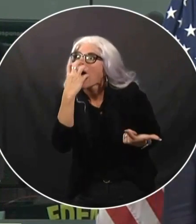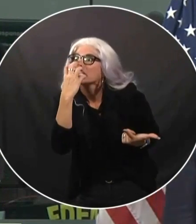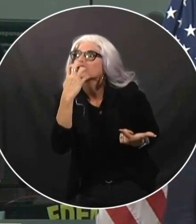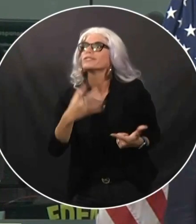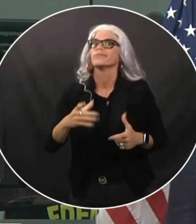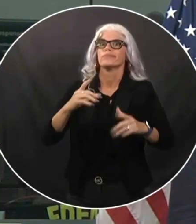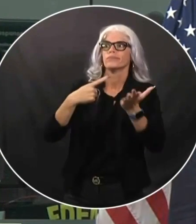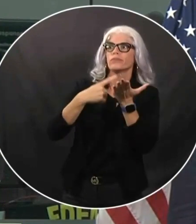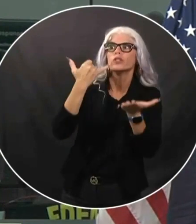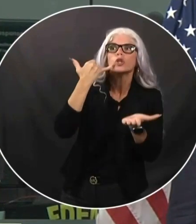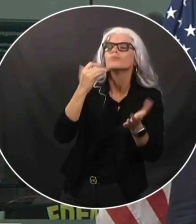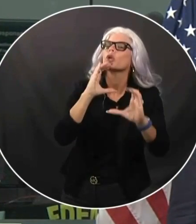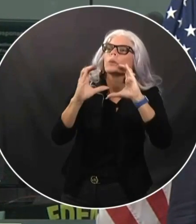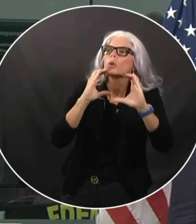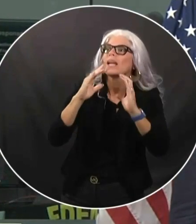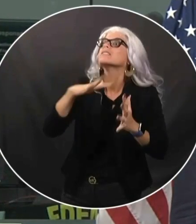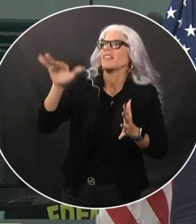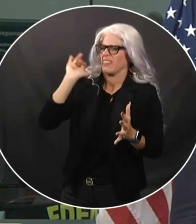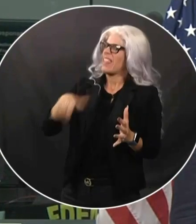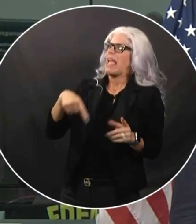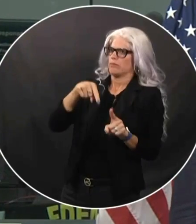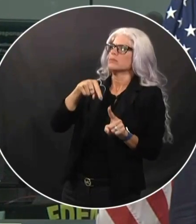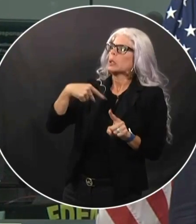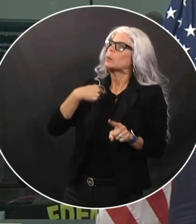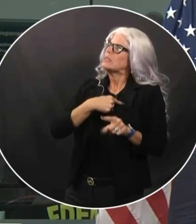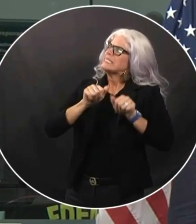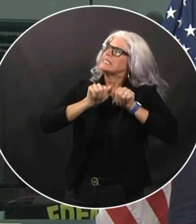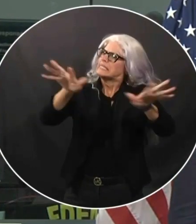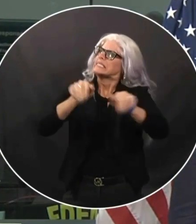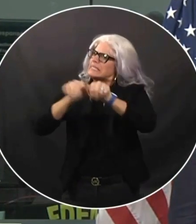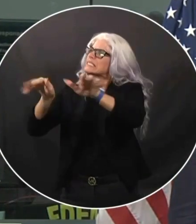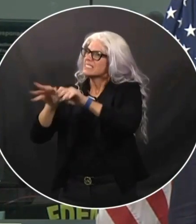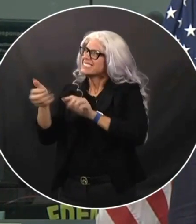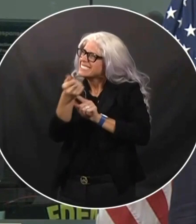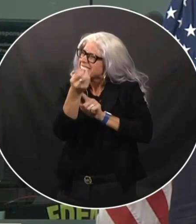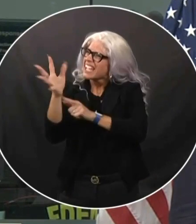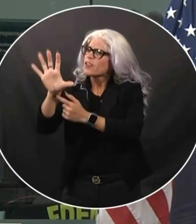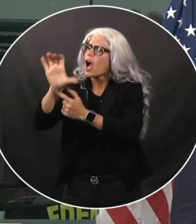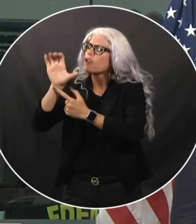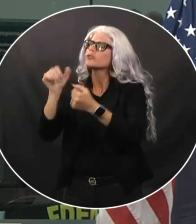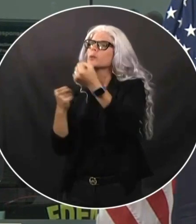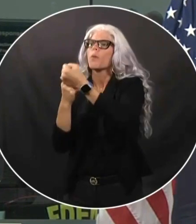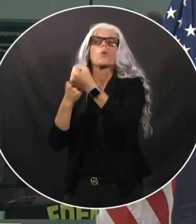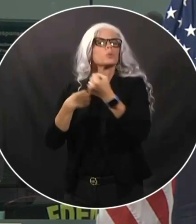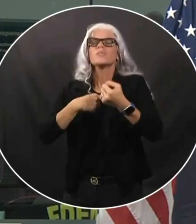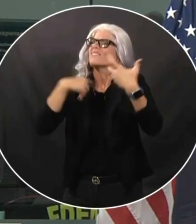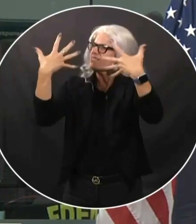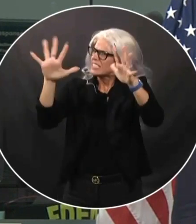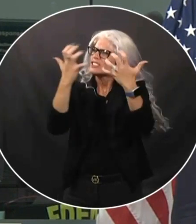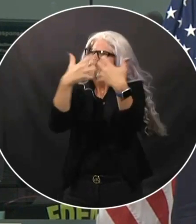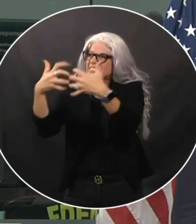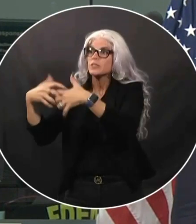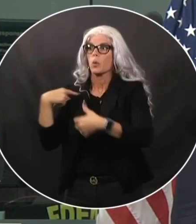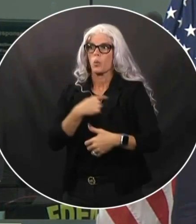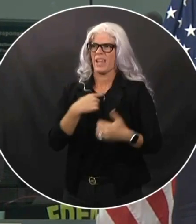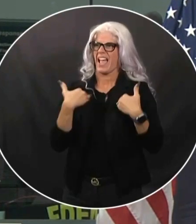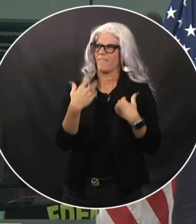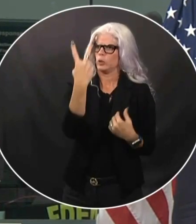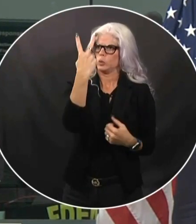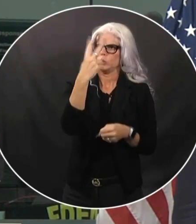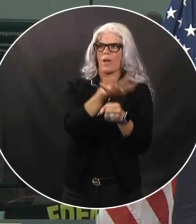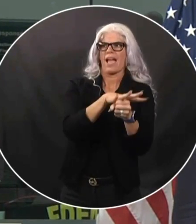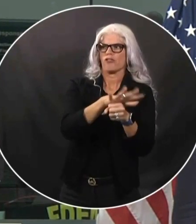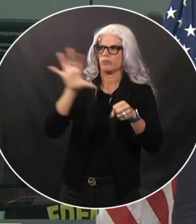We have deployed several hundred shelter support staff, as the governor has already mentioned. We have also set up two logistical staging areas to provide